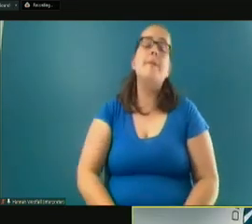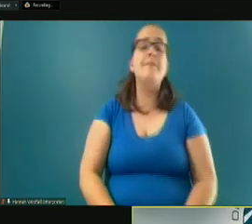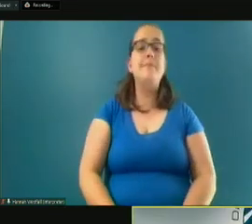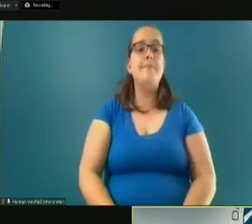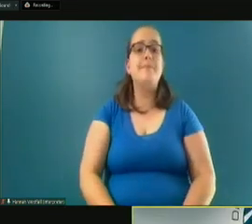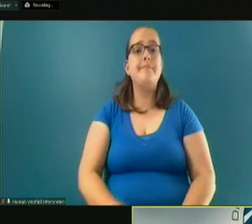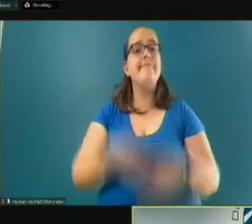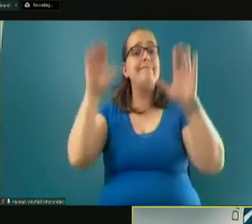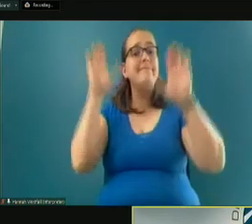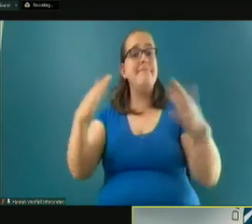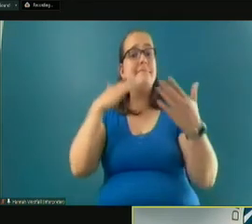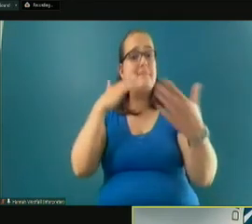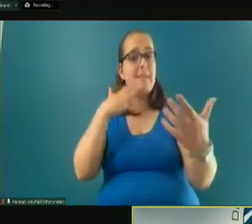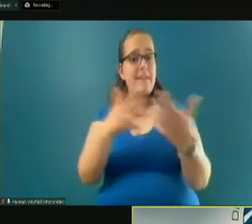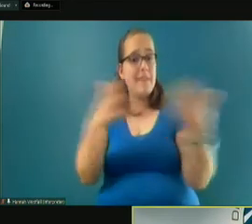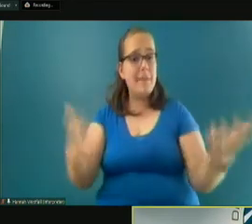Great. Thank you very much.